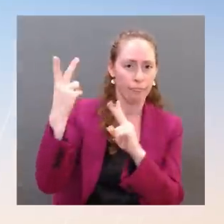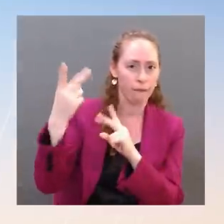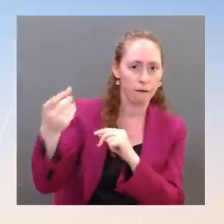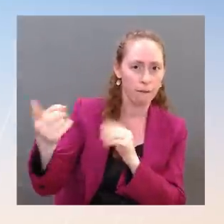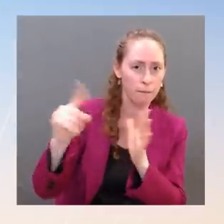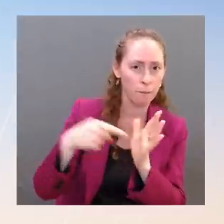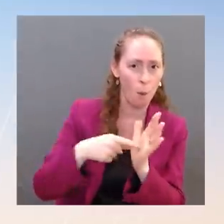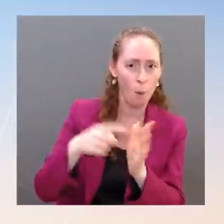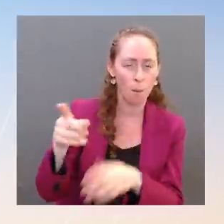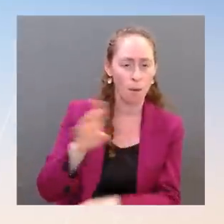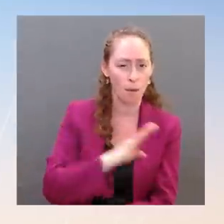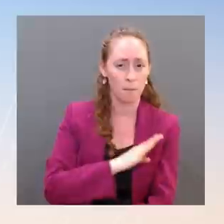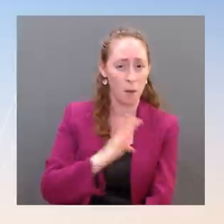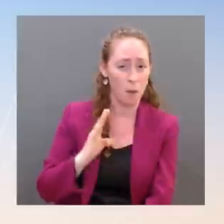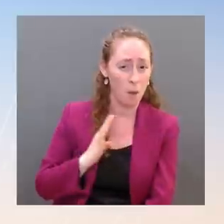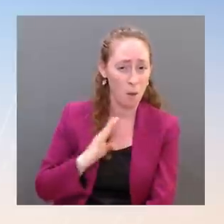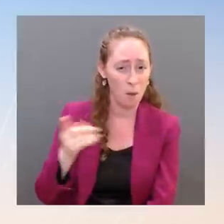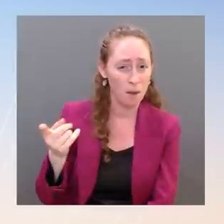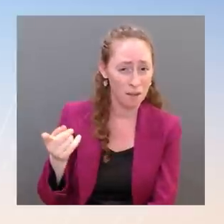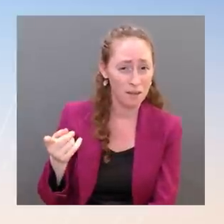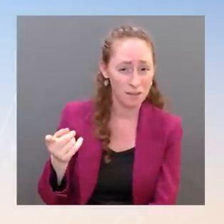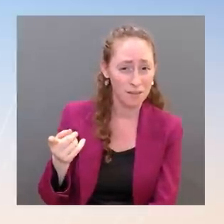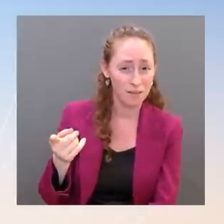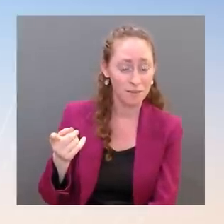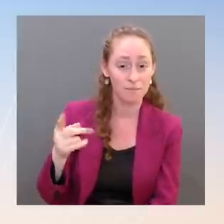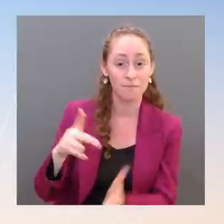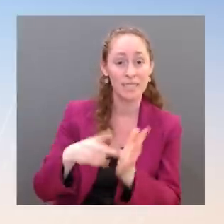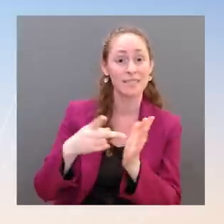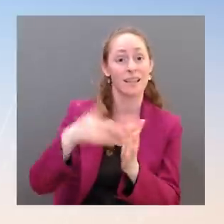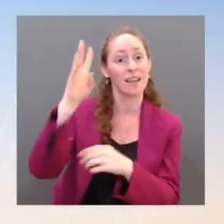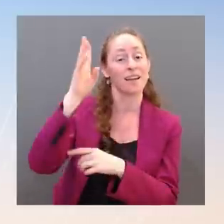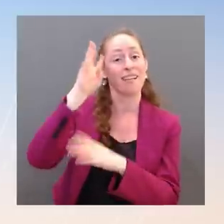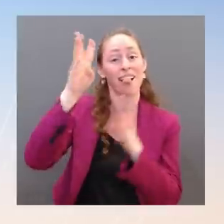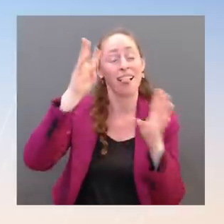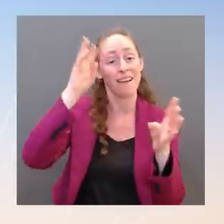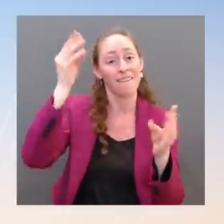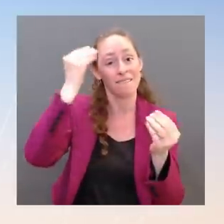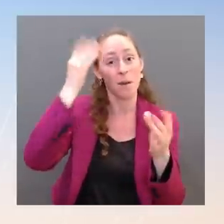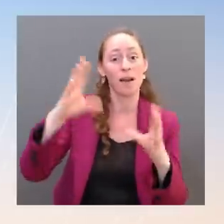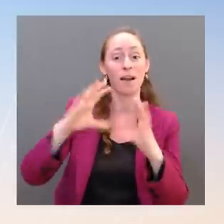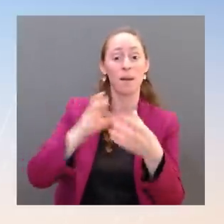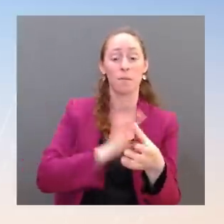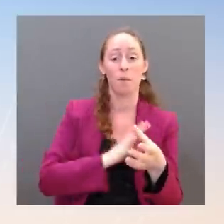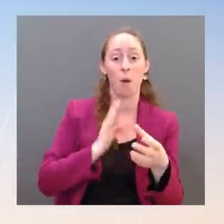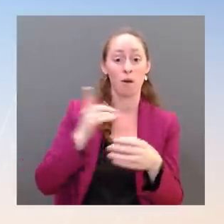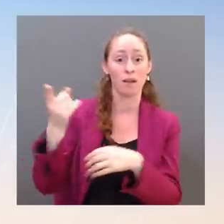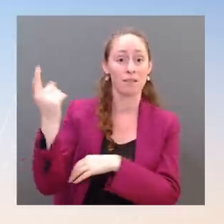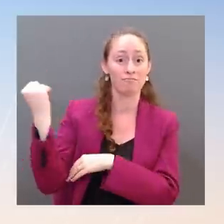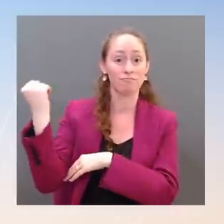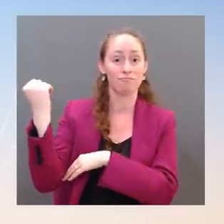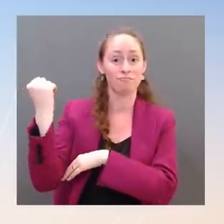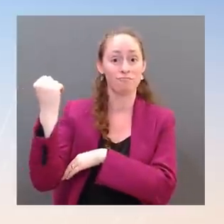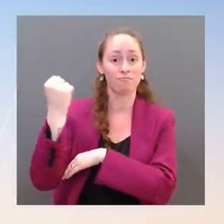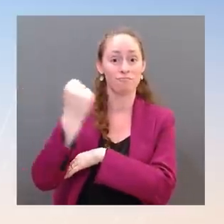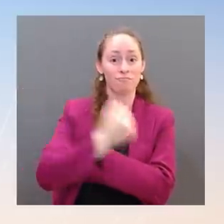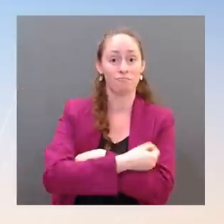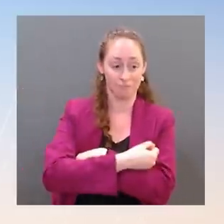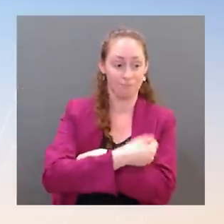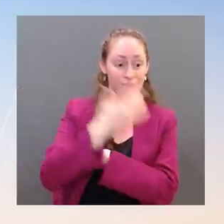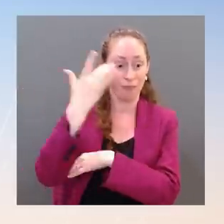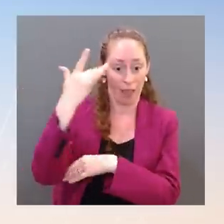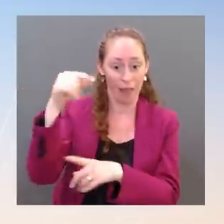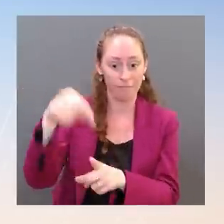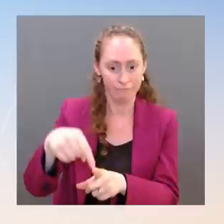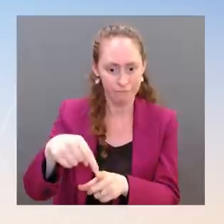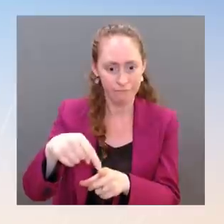Is that what's happening here? Ms. Look, I mean, the board was put forth for a purpose, right? To make sure that we really did — really